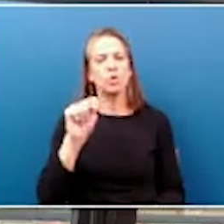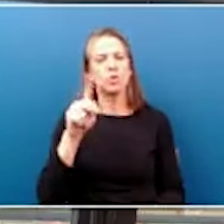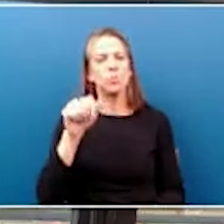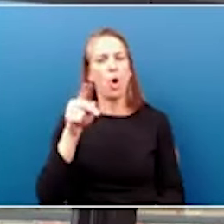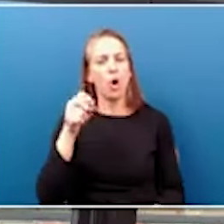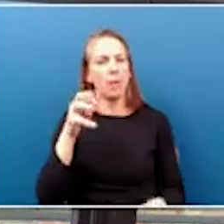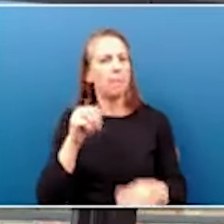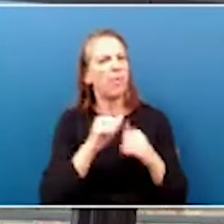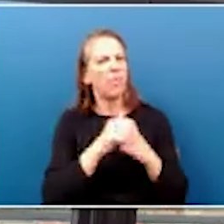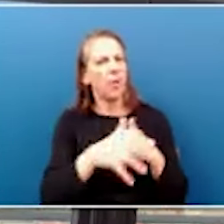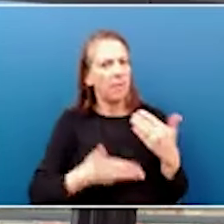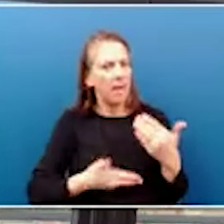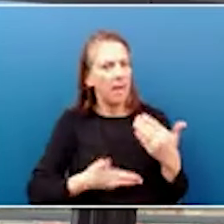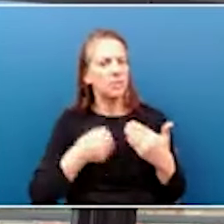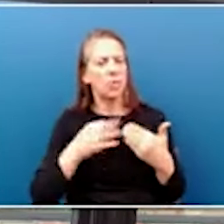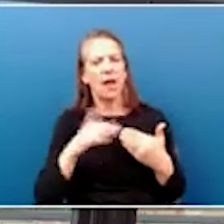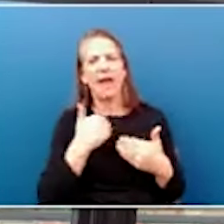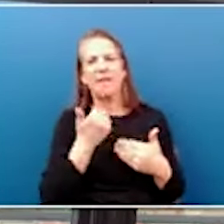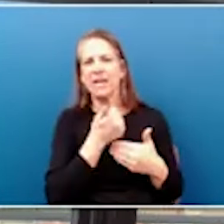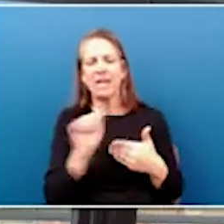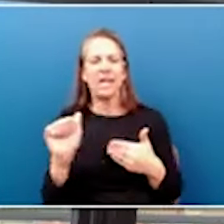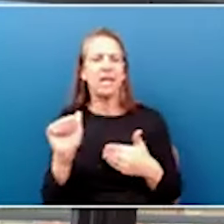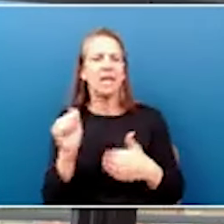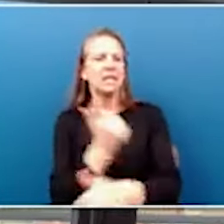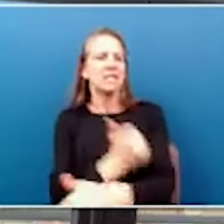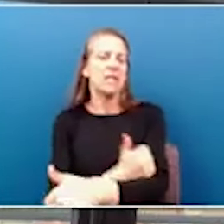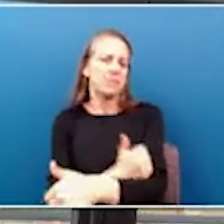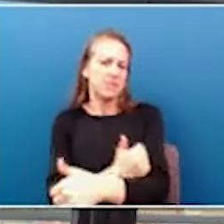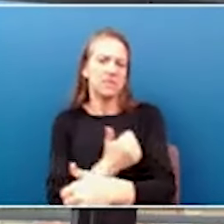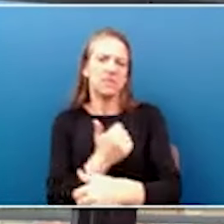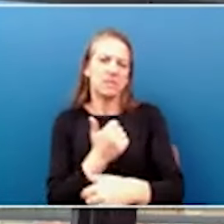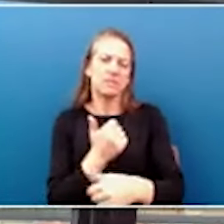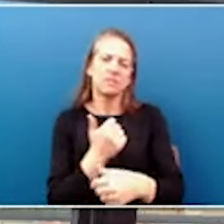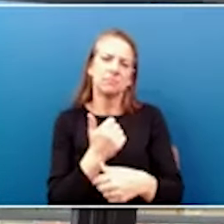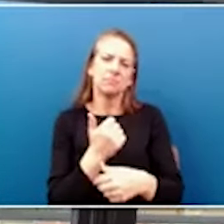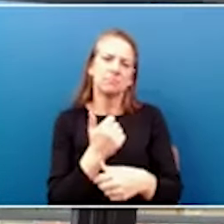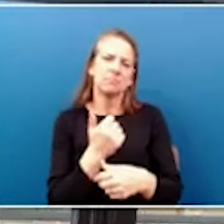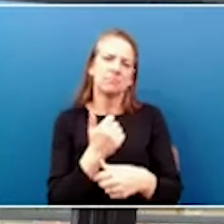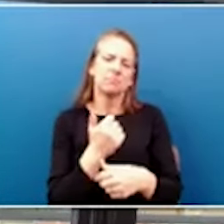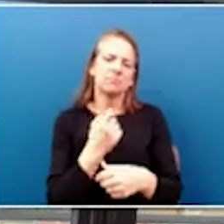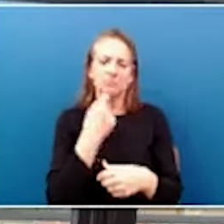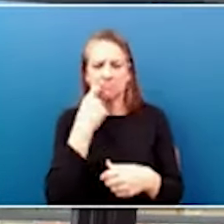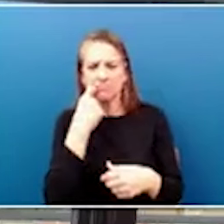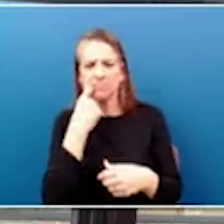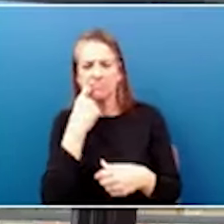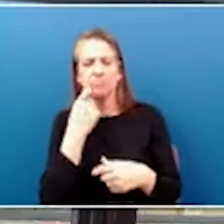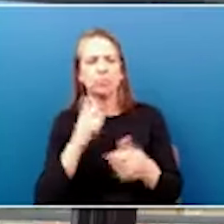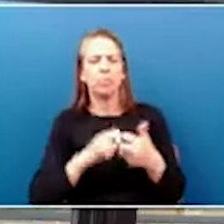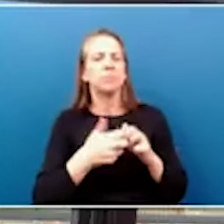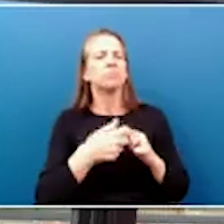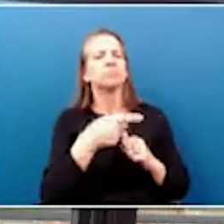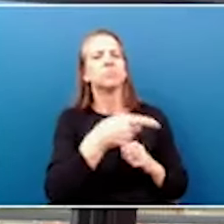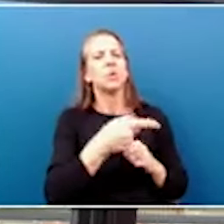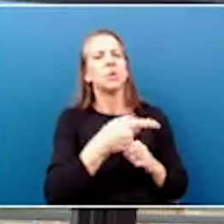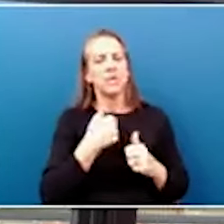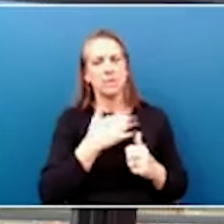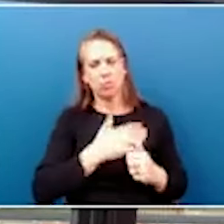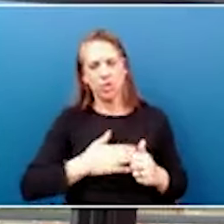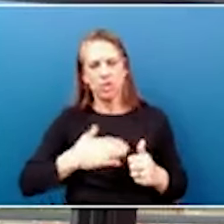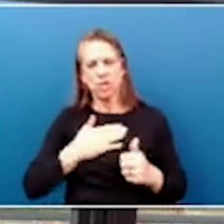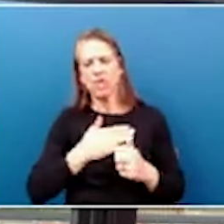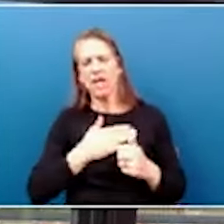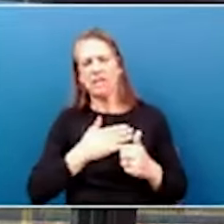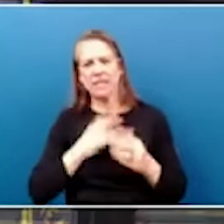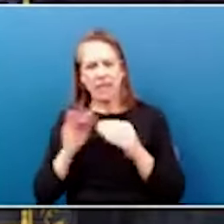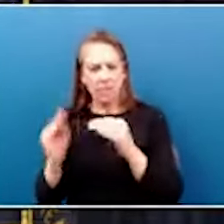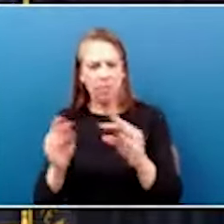suffering from substance use disorder. We appreciate the collaboration, the work of the state, and all that we're involved in making this possible.